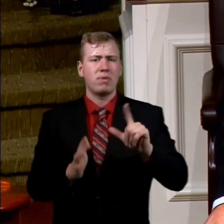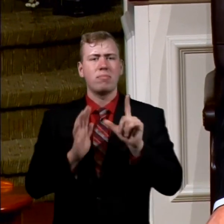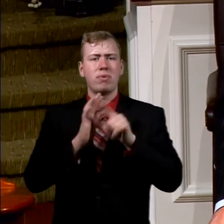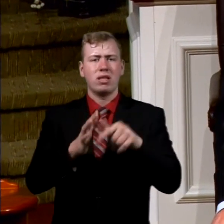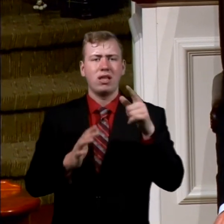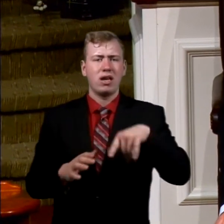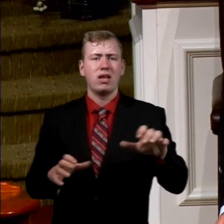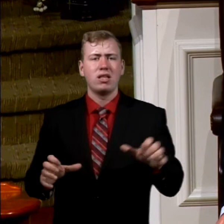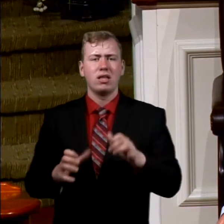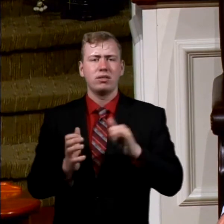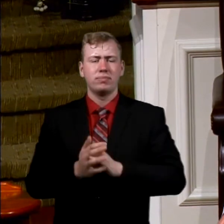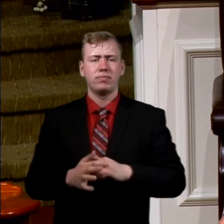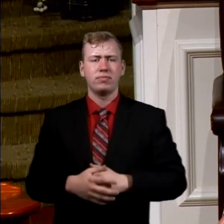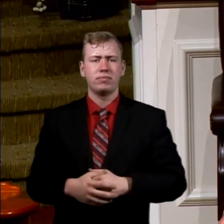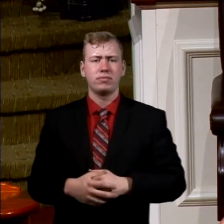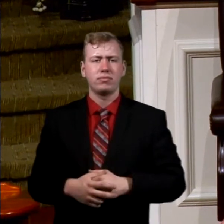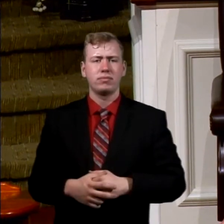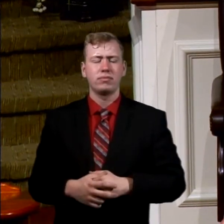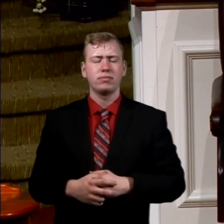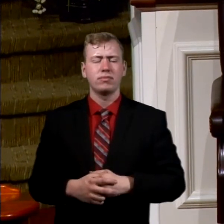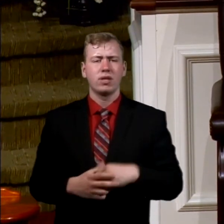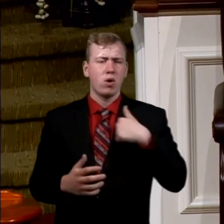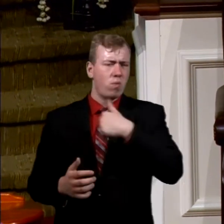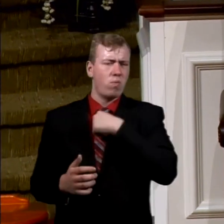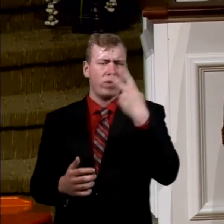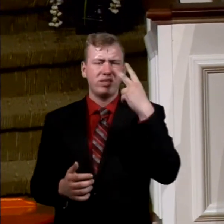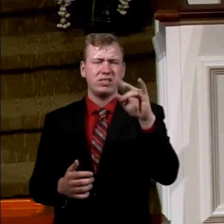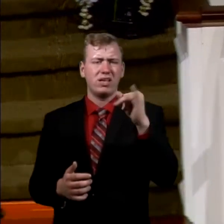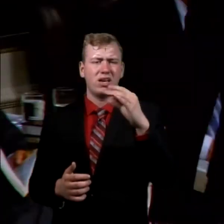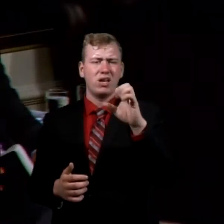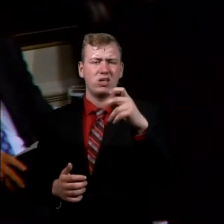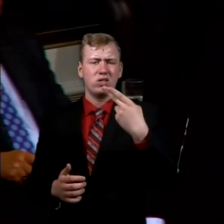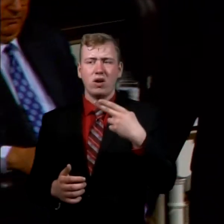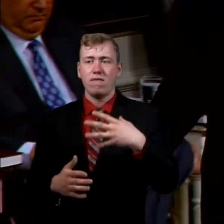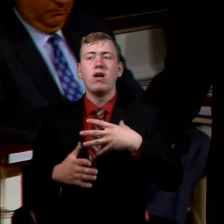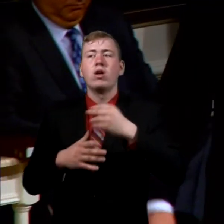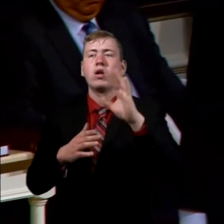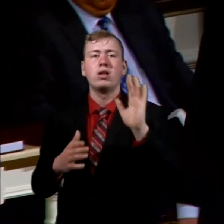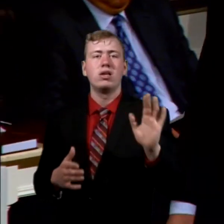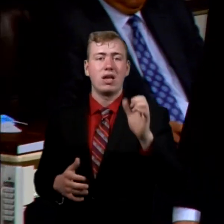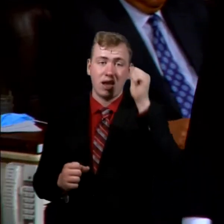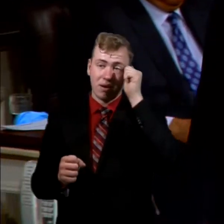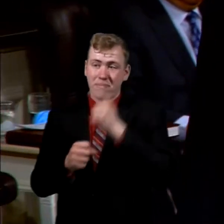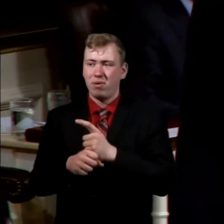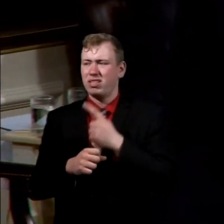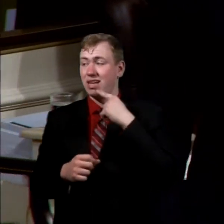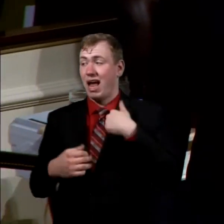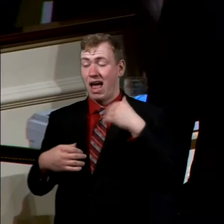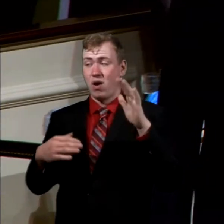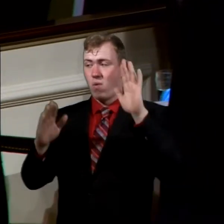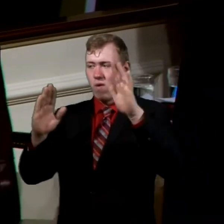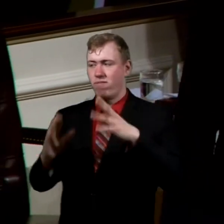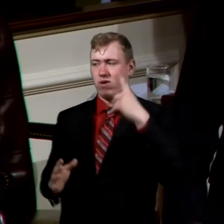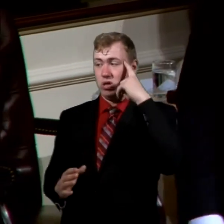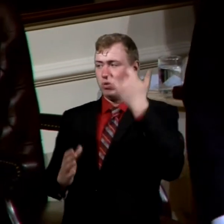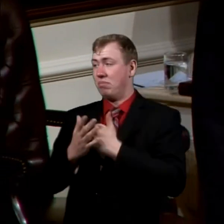on, they do that. We see Joseph. He goes out to his brothers and said, hey, found this great dream. It's unbelievable.